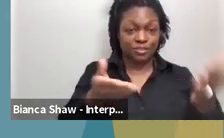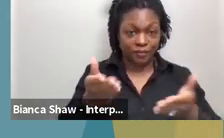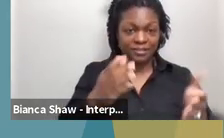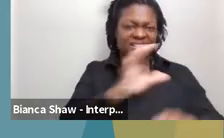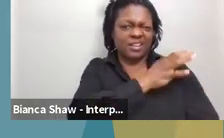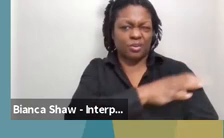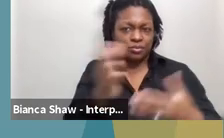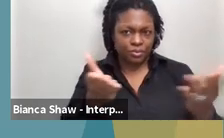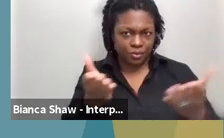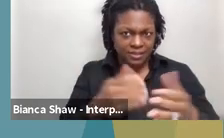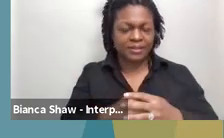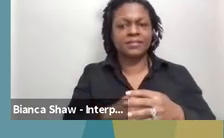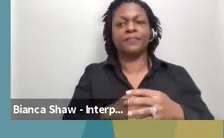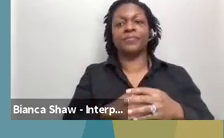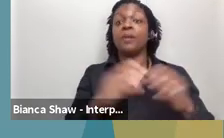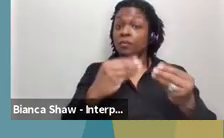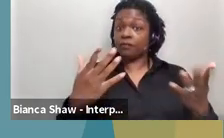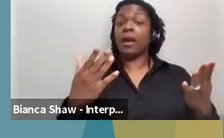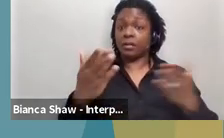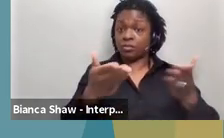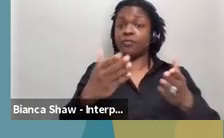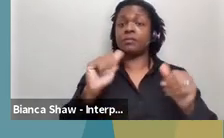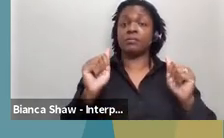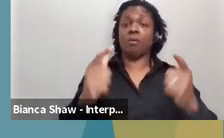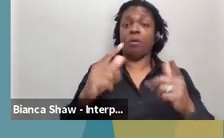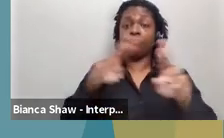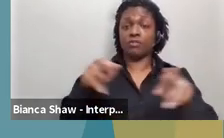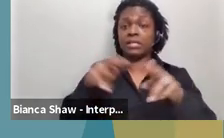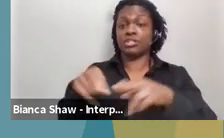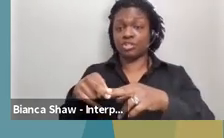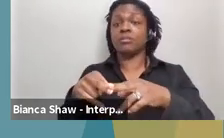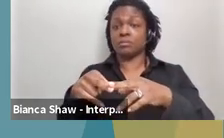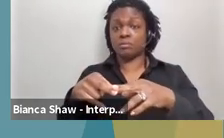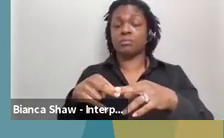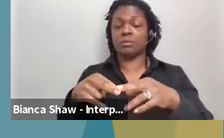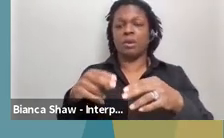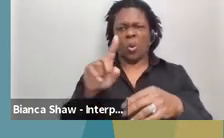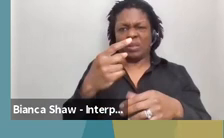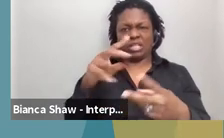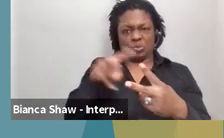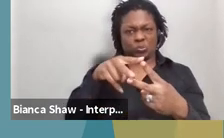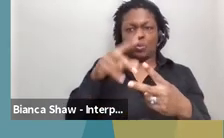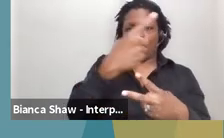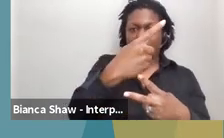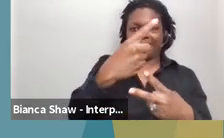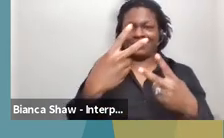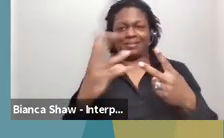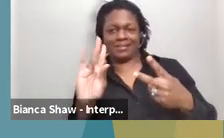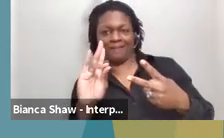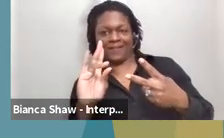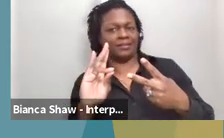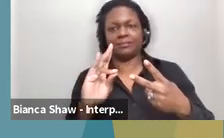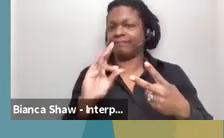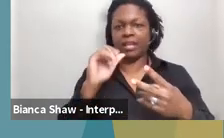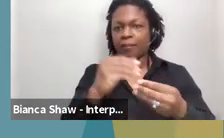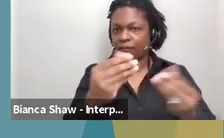services in all regions, except for one in seven regions, meaning the Louisiana department of health regions that, uh, that you hear talked